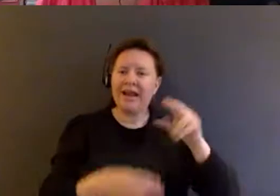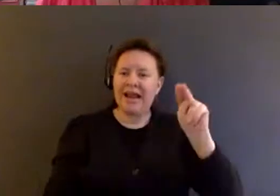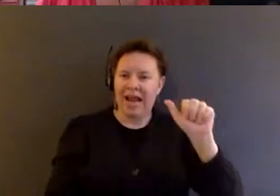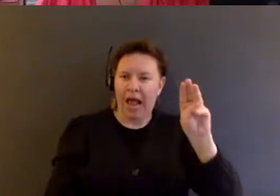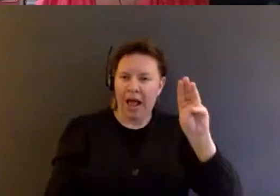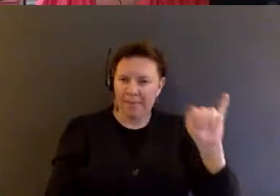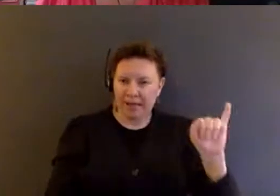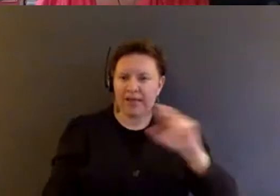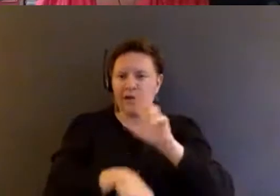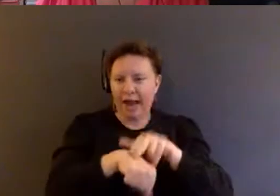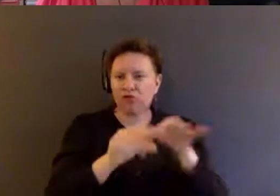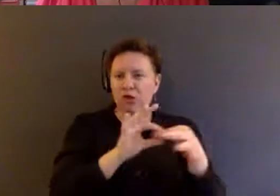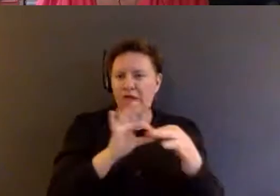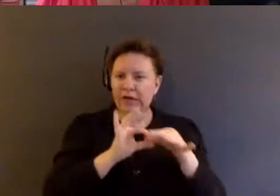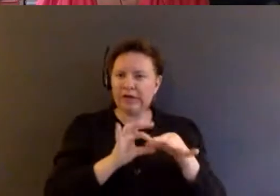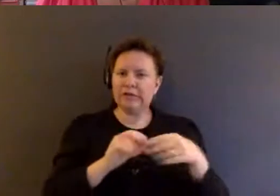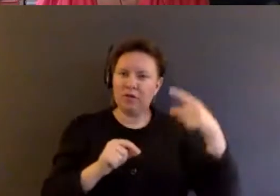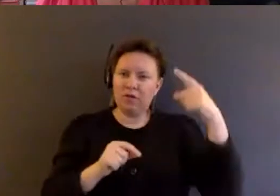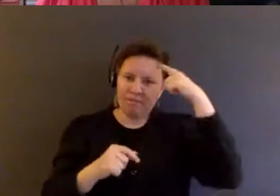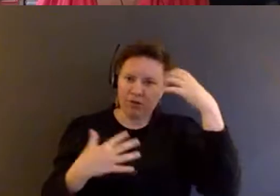National Alliance of Mental Illness,